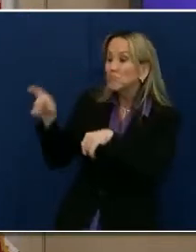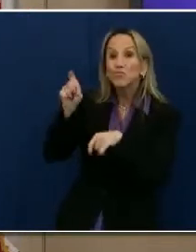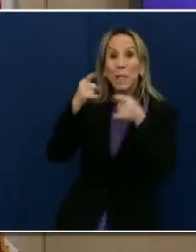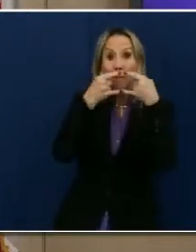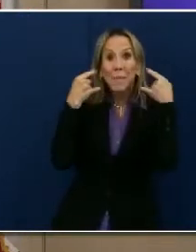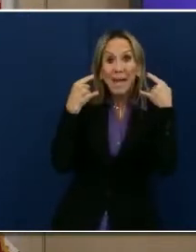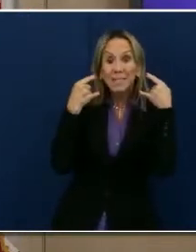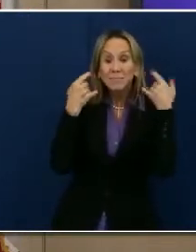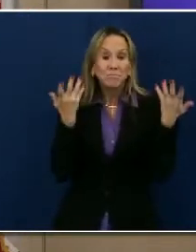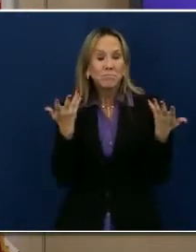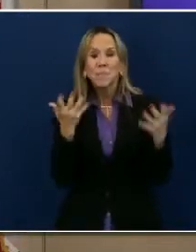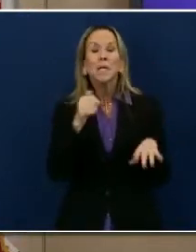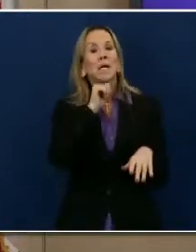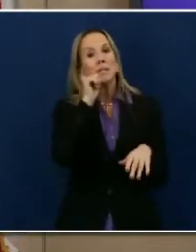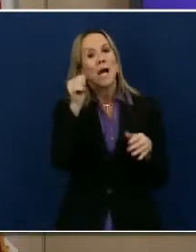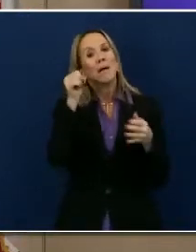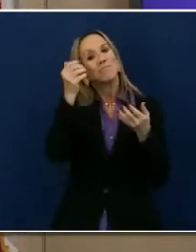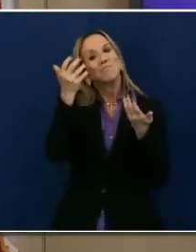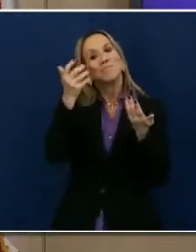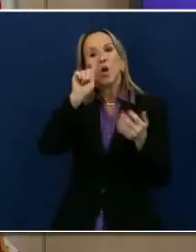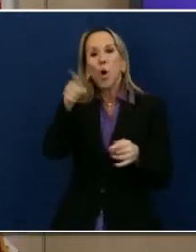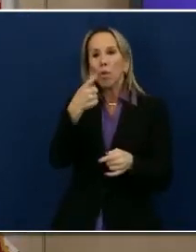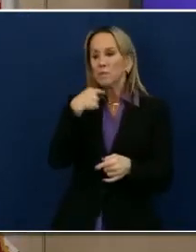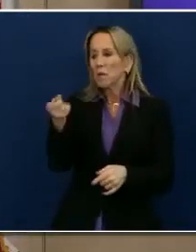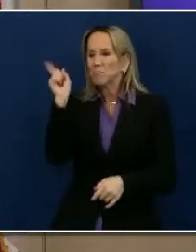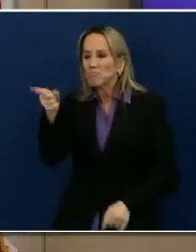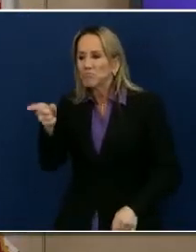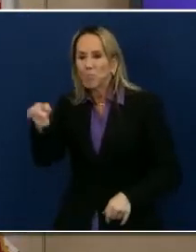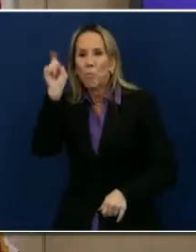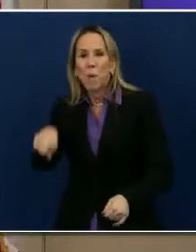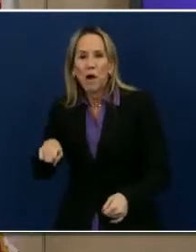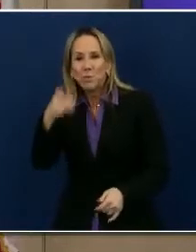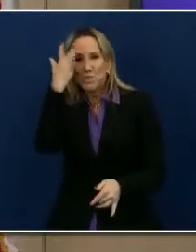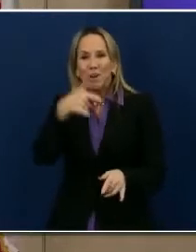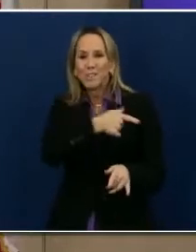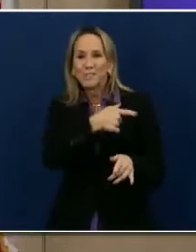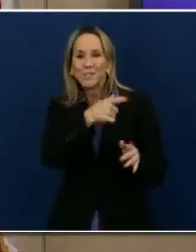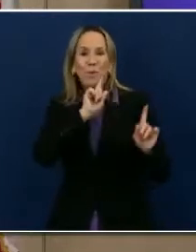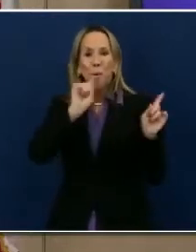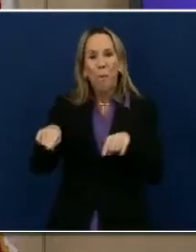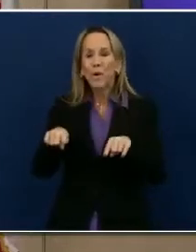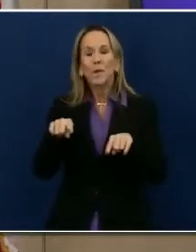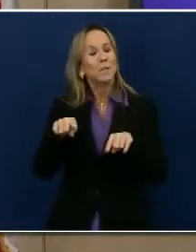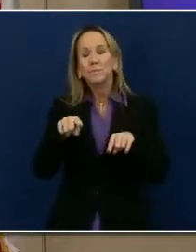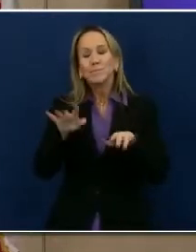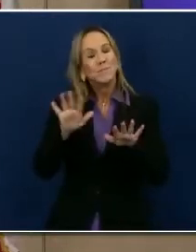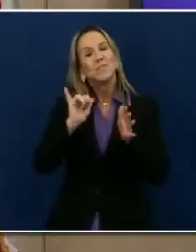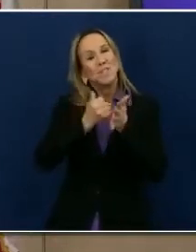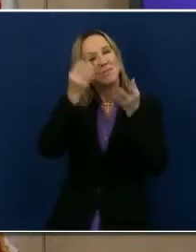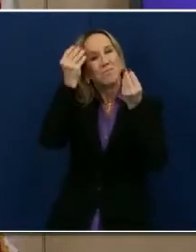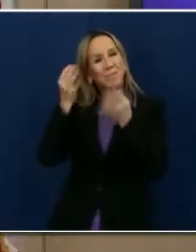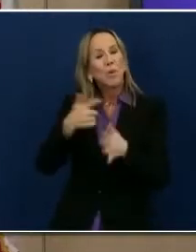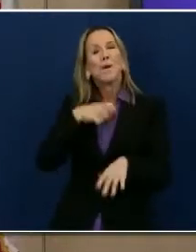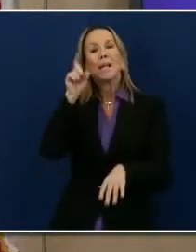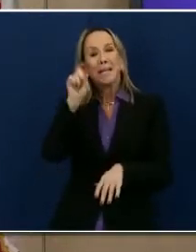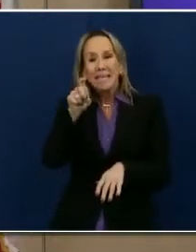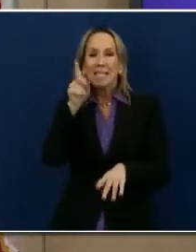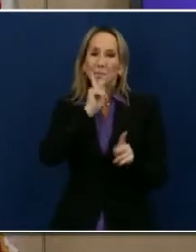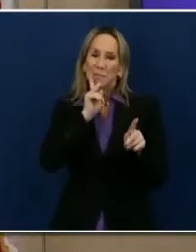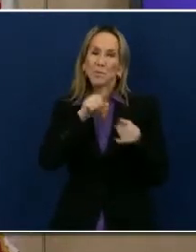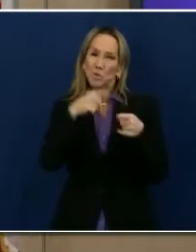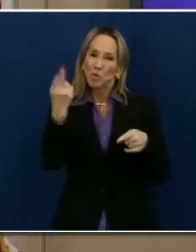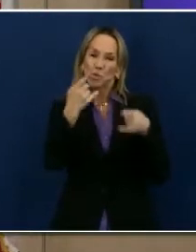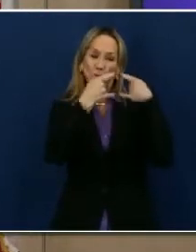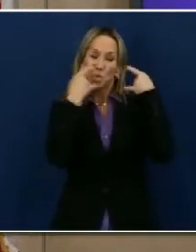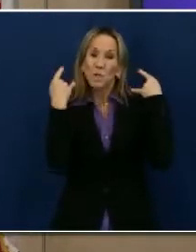Explain it's not only in our public health interest, it's in our public health order, and we need everyone to do it. We know widespread utilization of